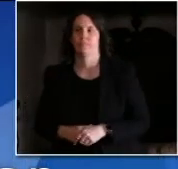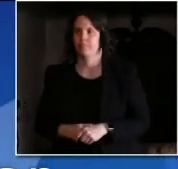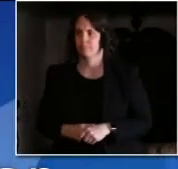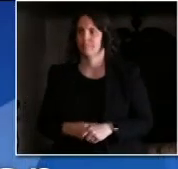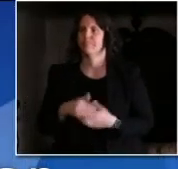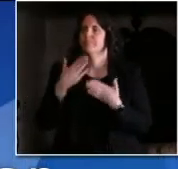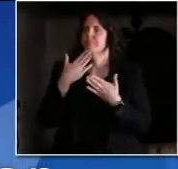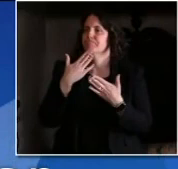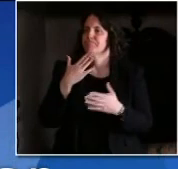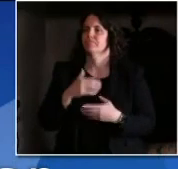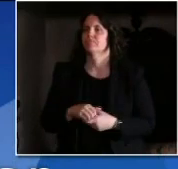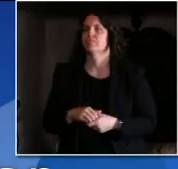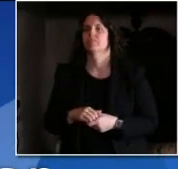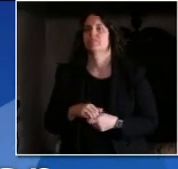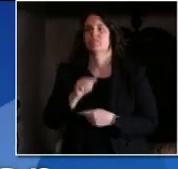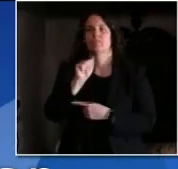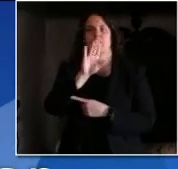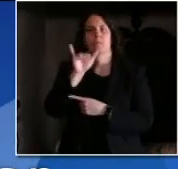Addy